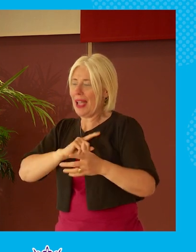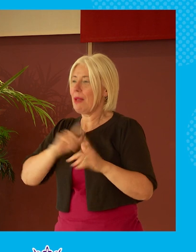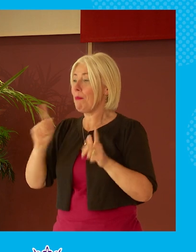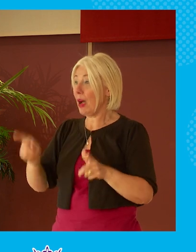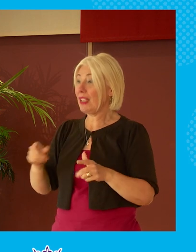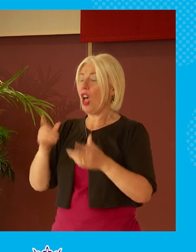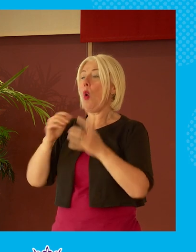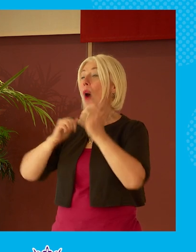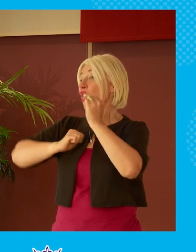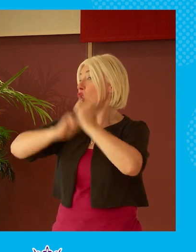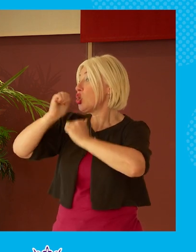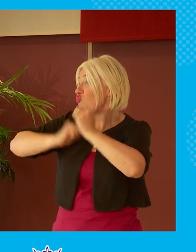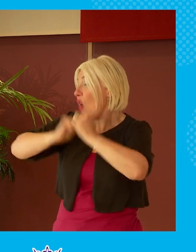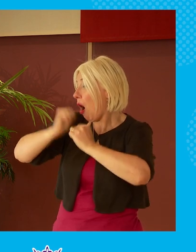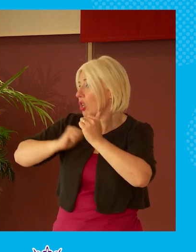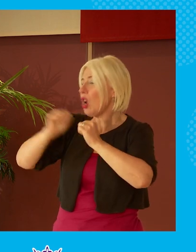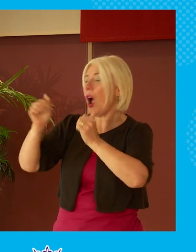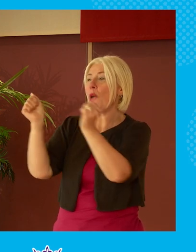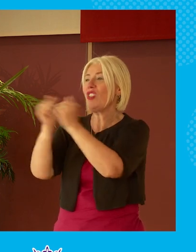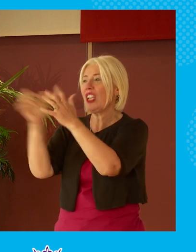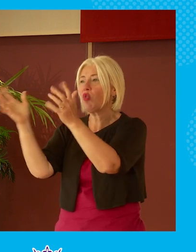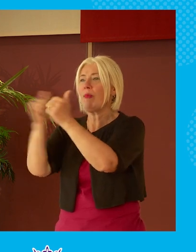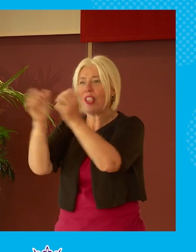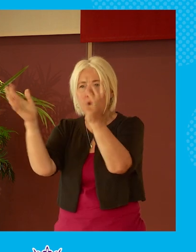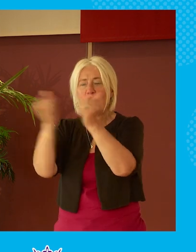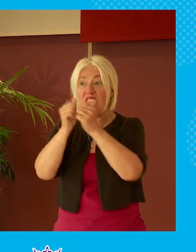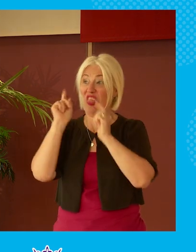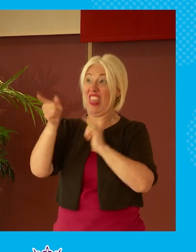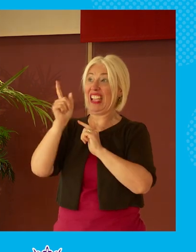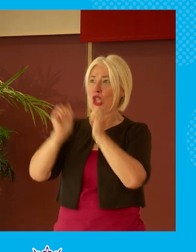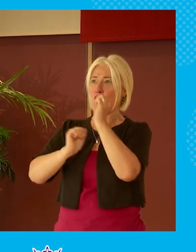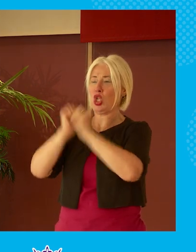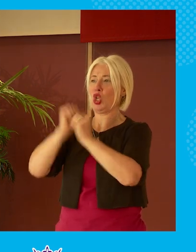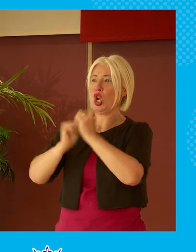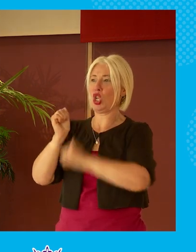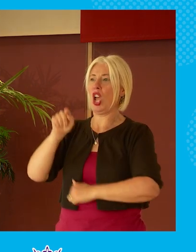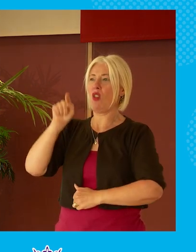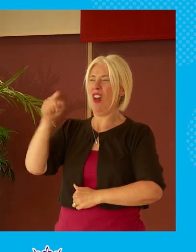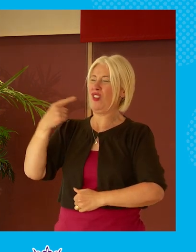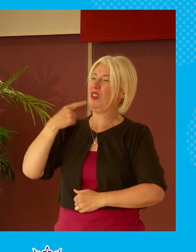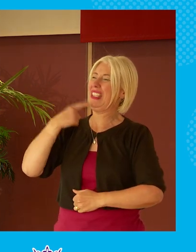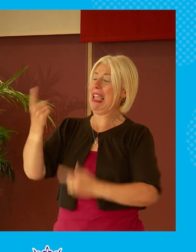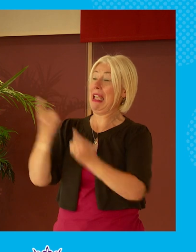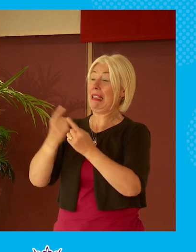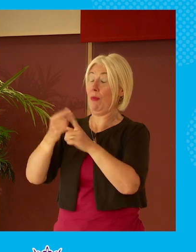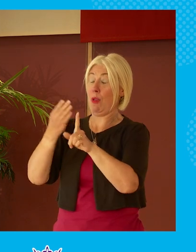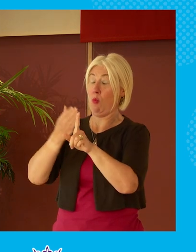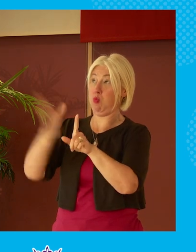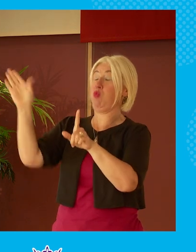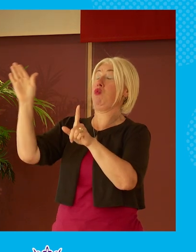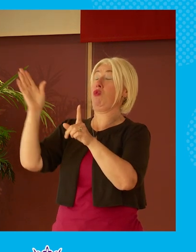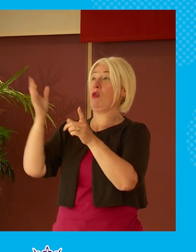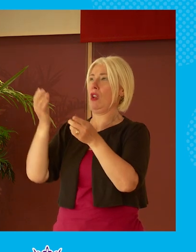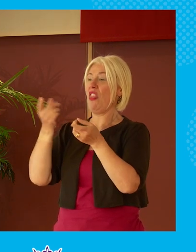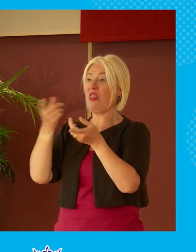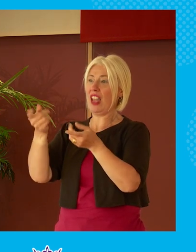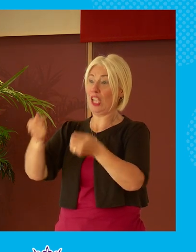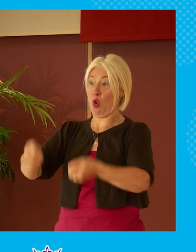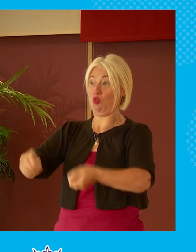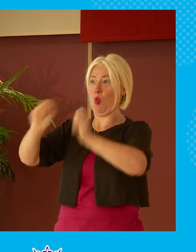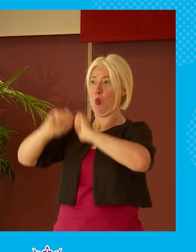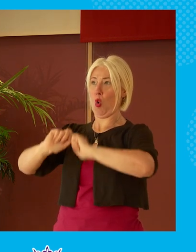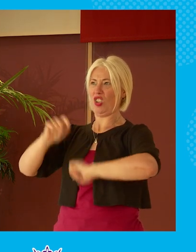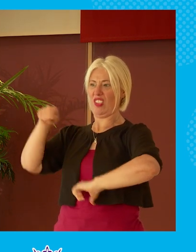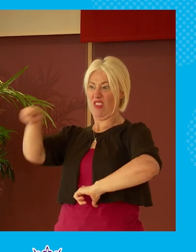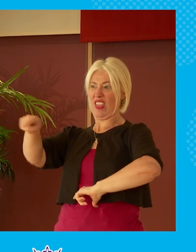is is structured around disagreement around uh you making outrageous statements and that's what you get rewarded for you do not